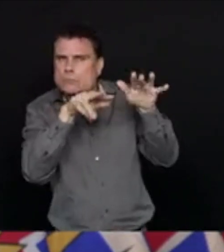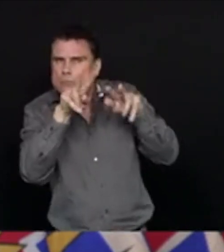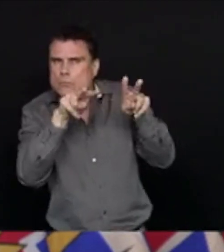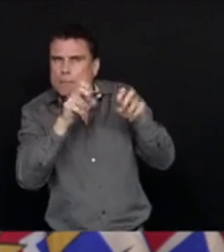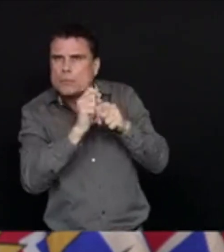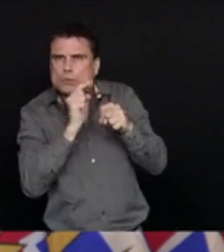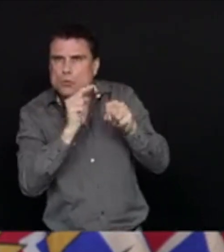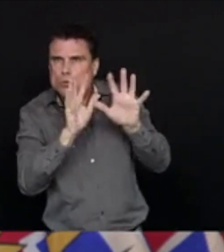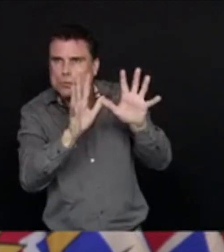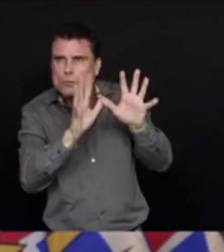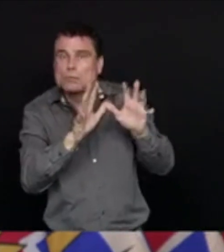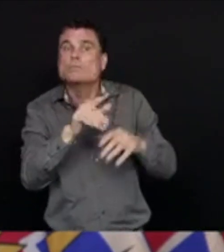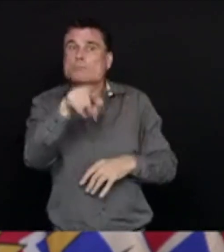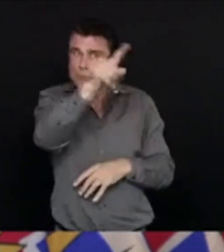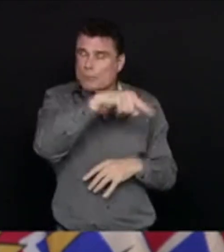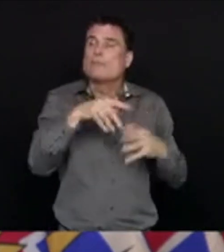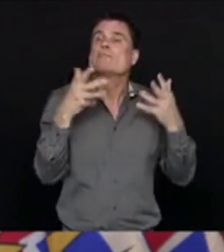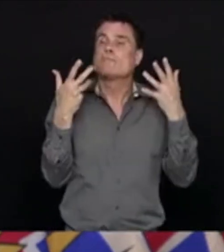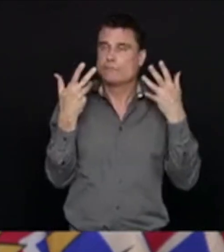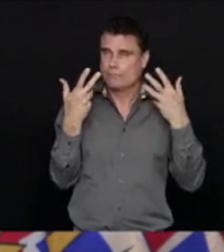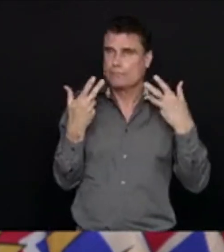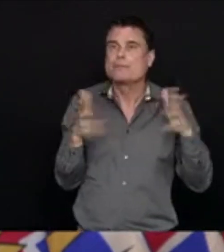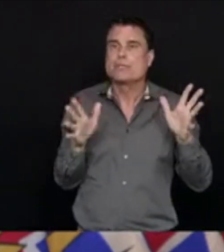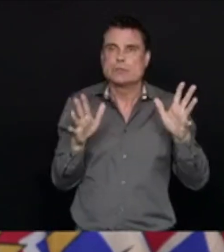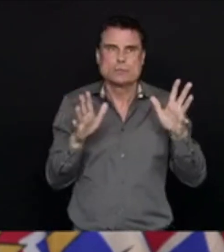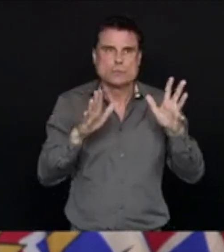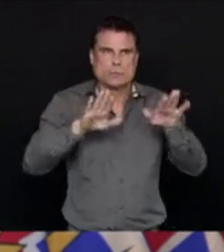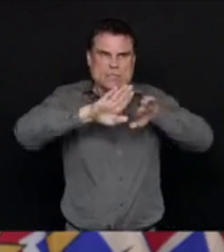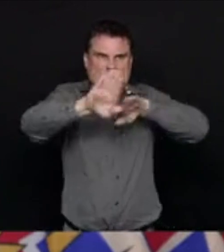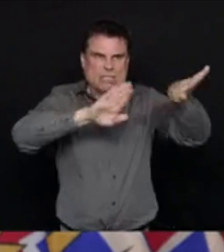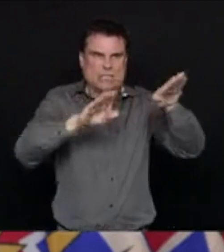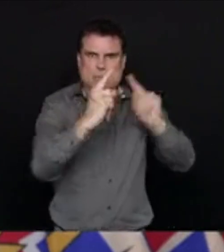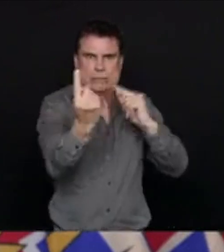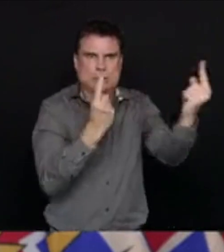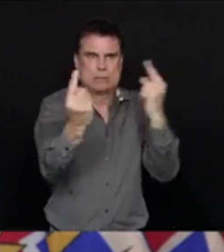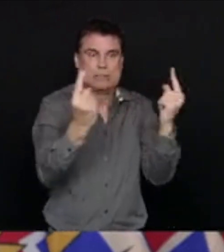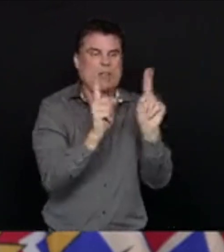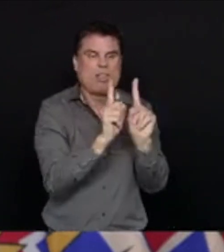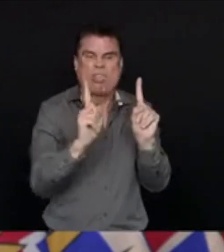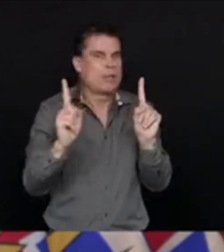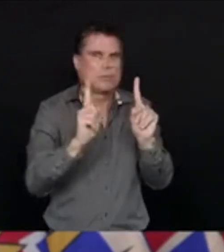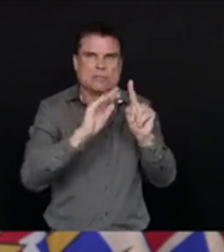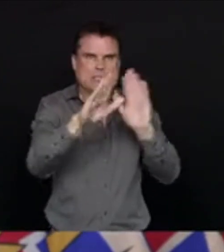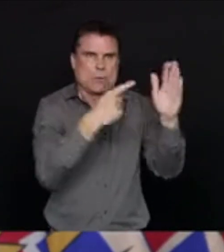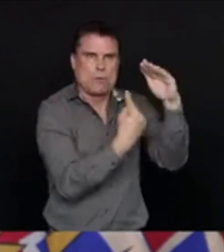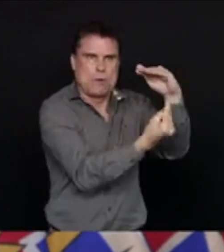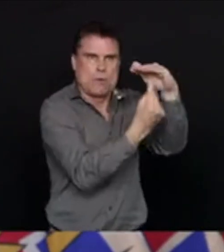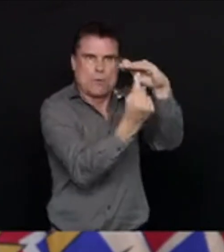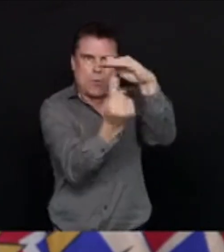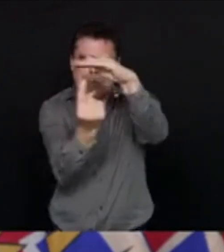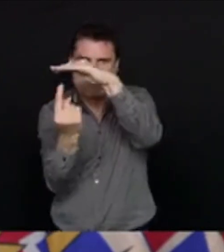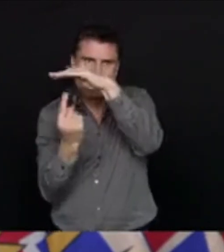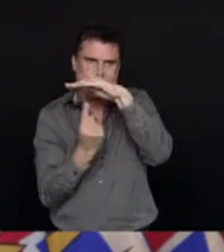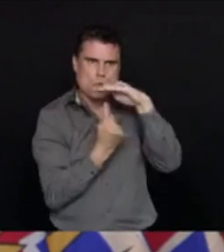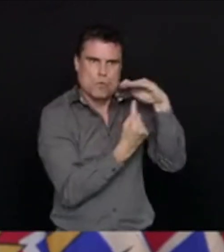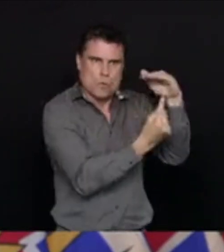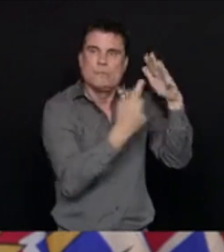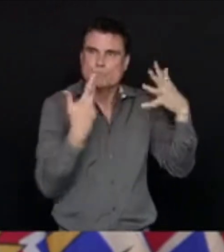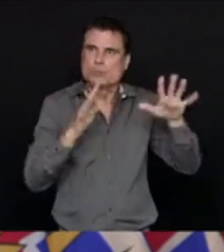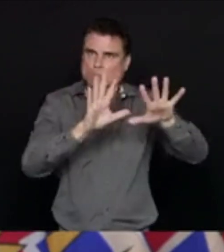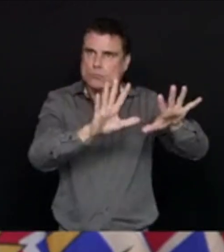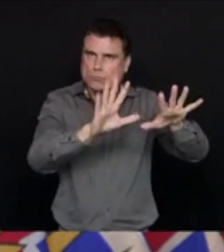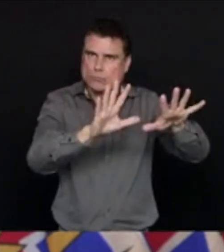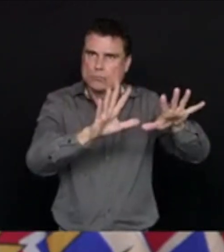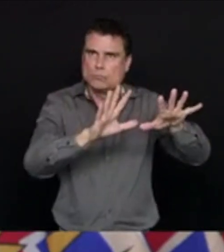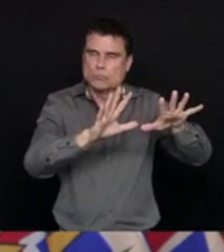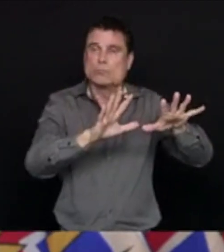situation in mission, and we are in the middle of the incubation period in both those cases, so it is very likely or probability